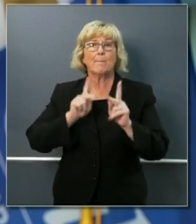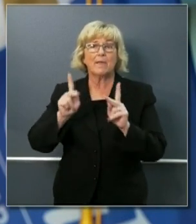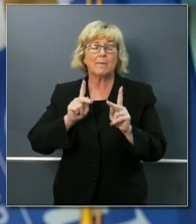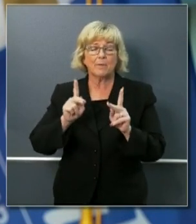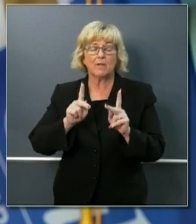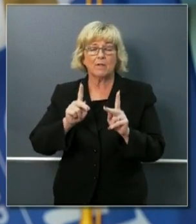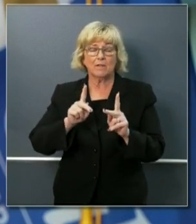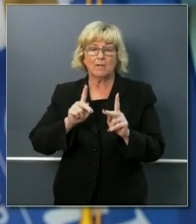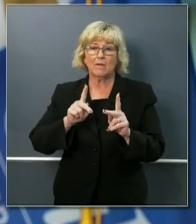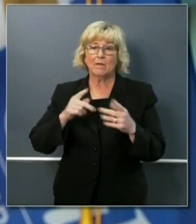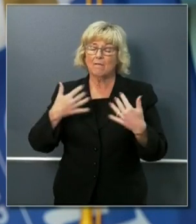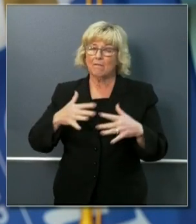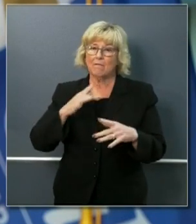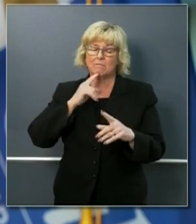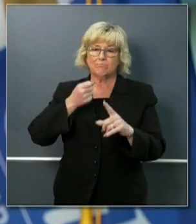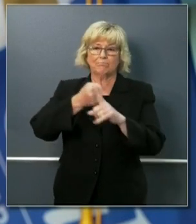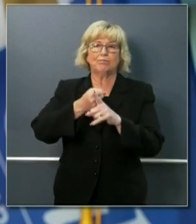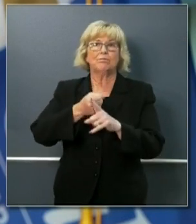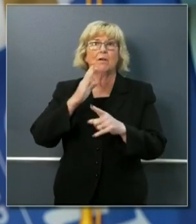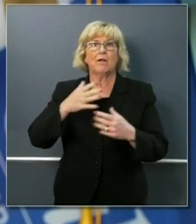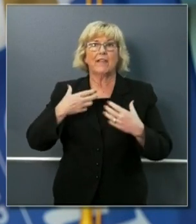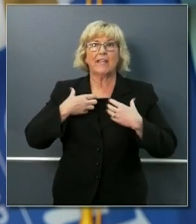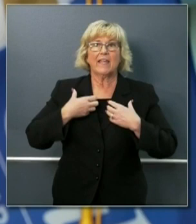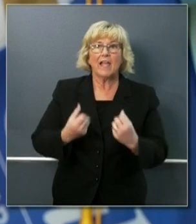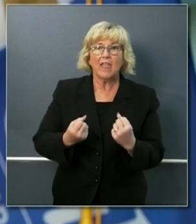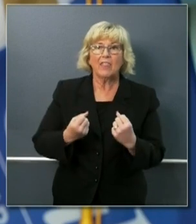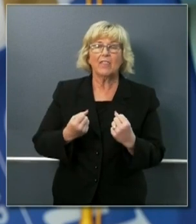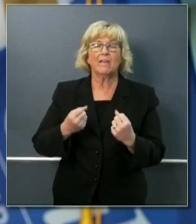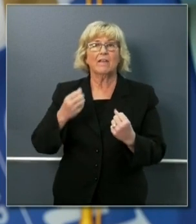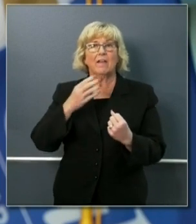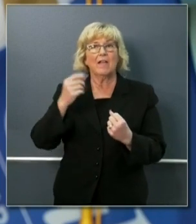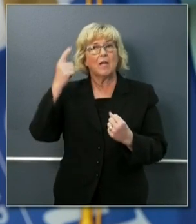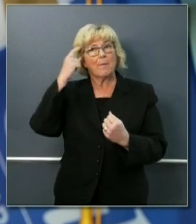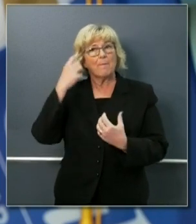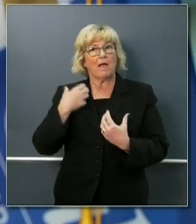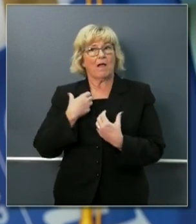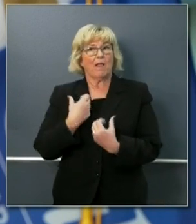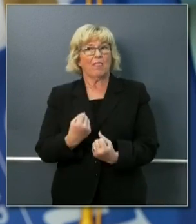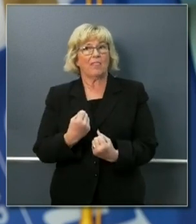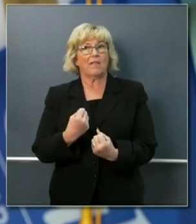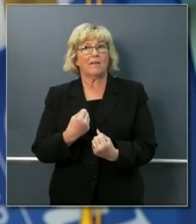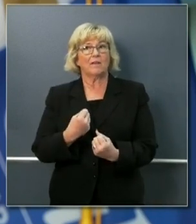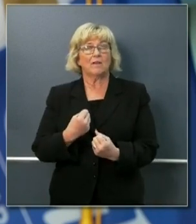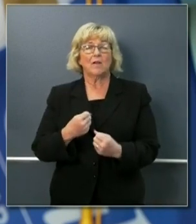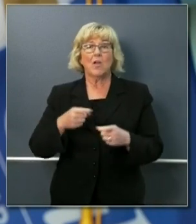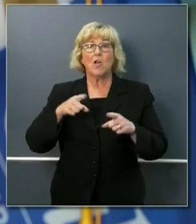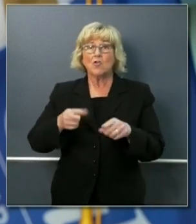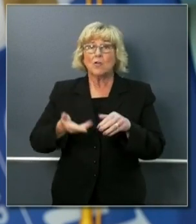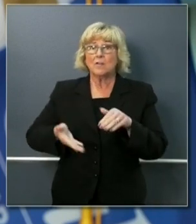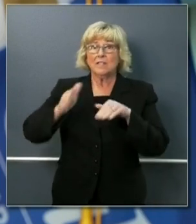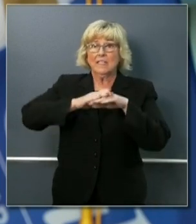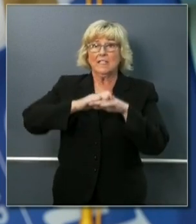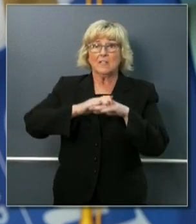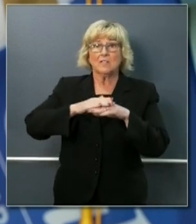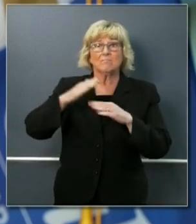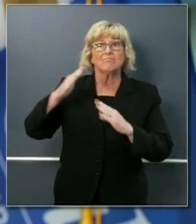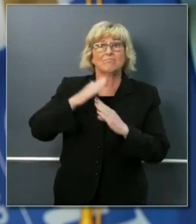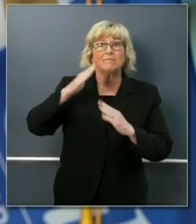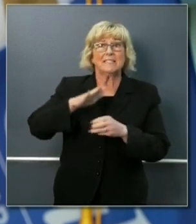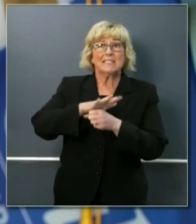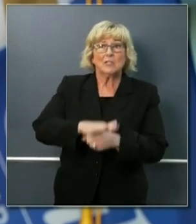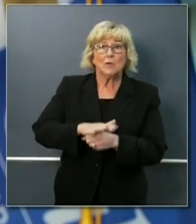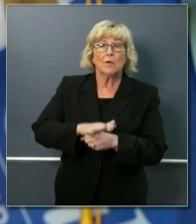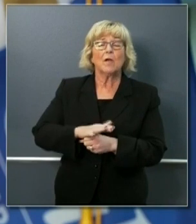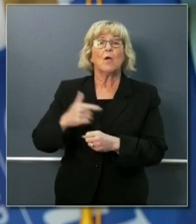also has an impact on our health and well-being. During times of heightened stress our bodies make more